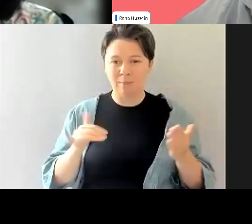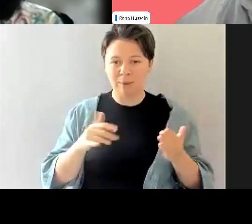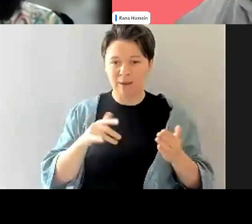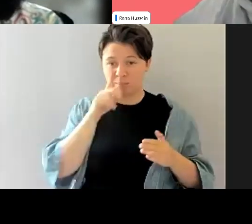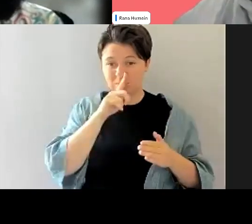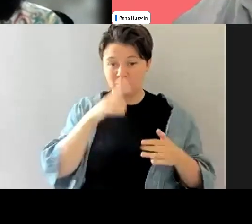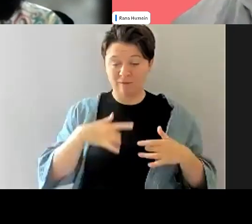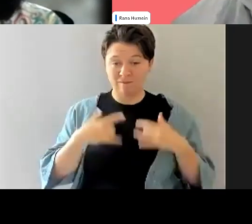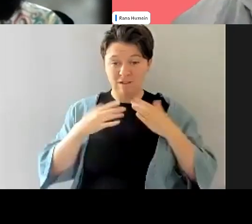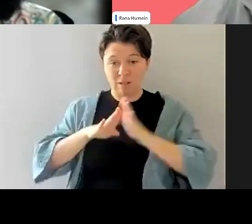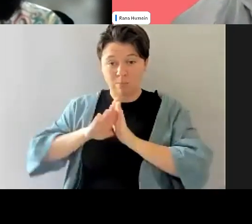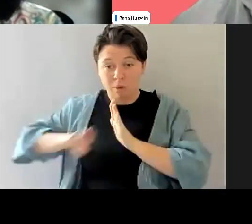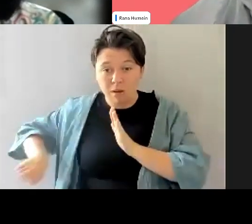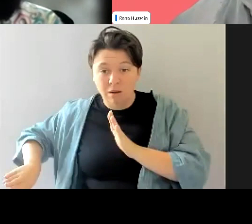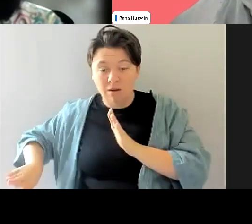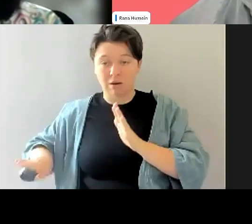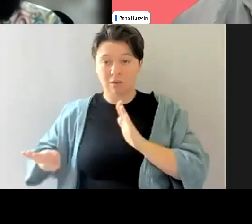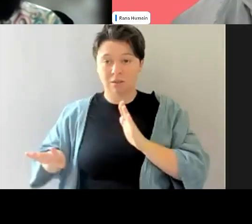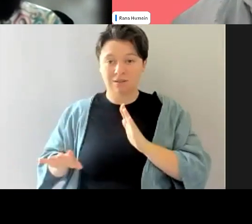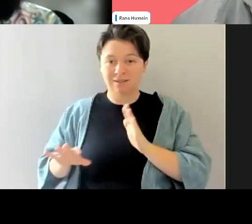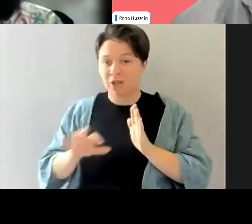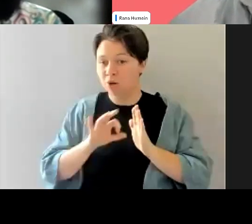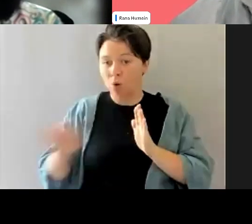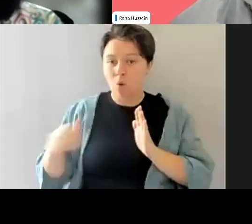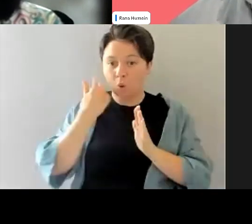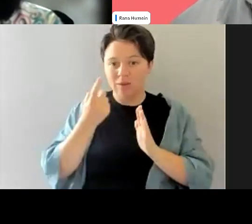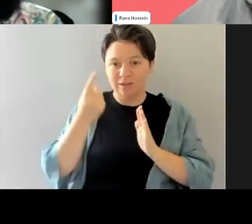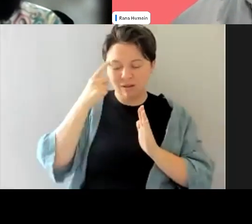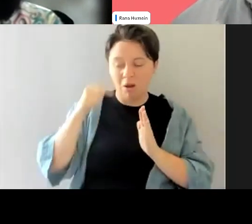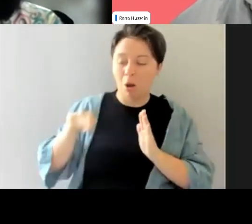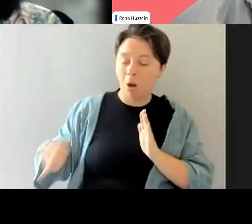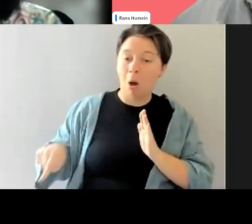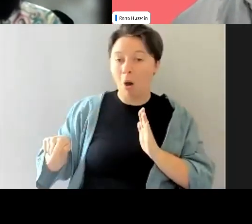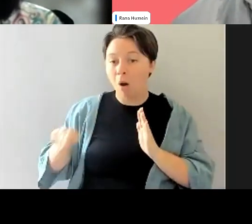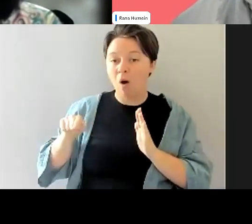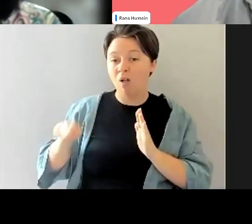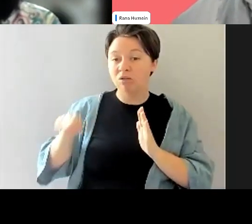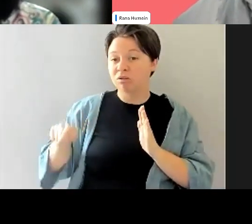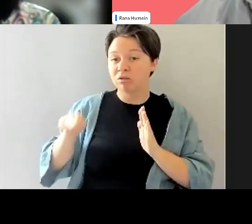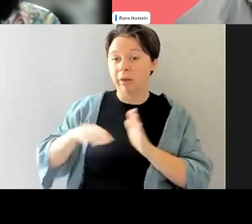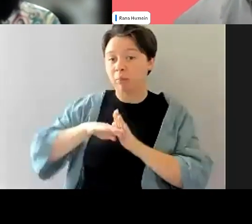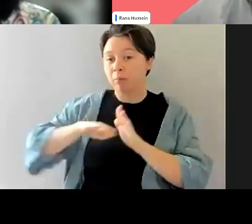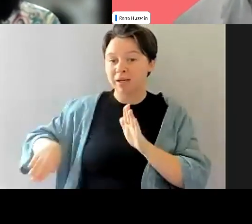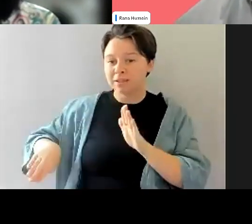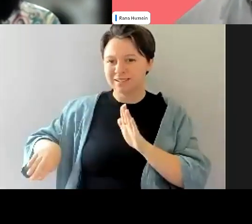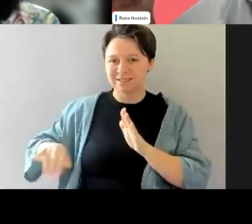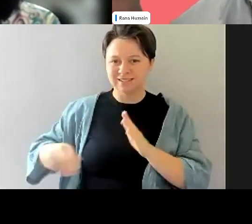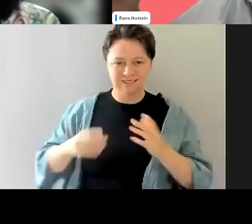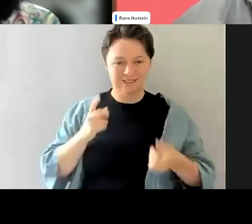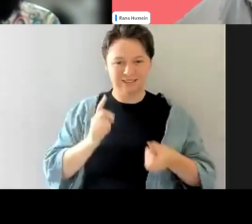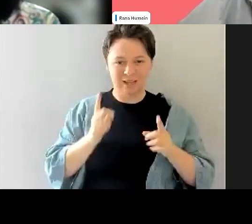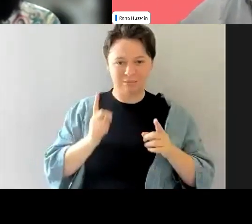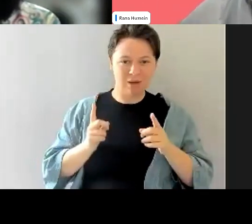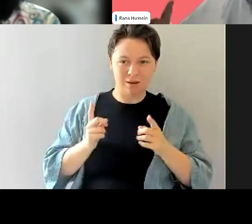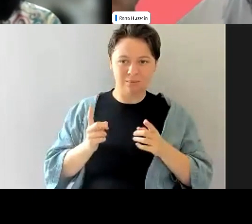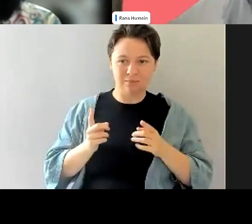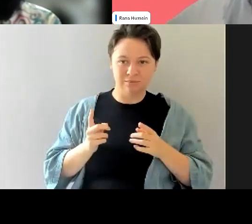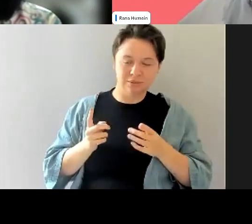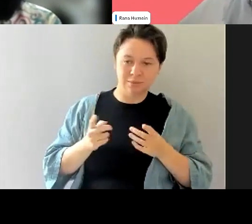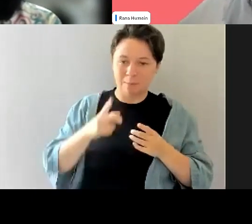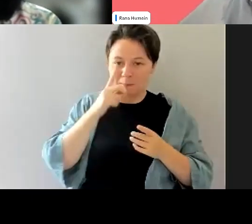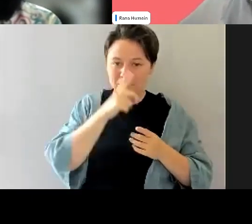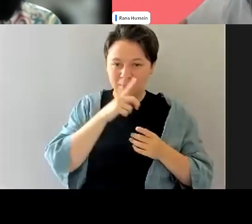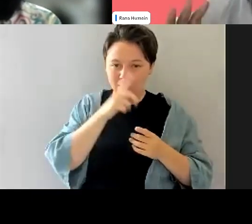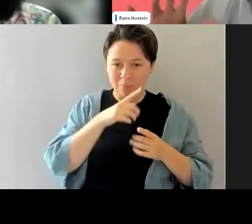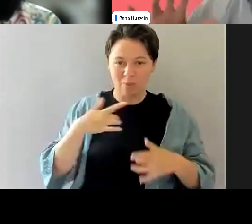marginalized? And that's not necessarily the person that comes to mind in the usual ways. It could be all kinds of people, know, people